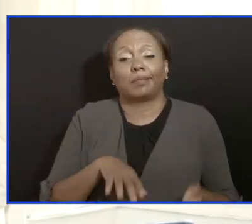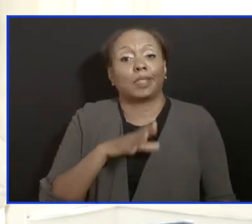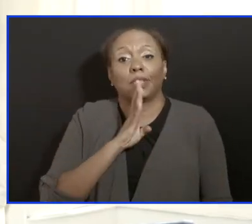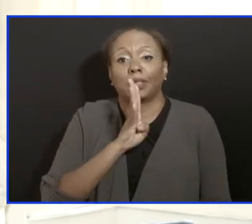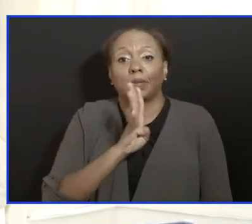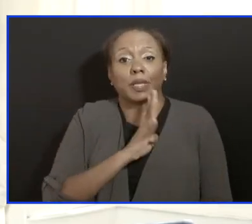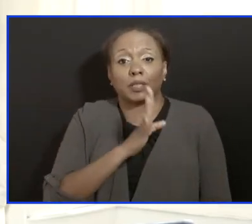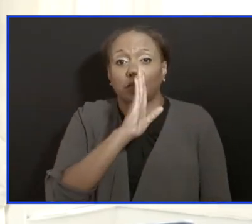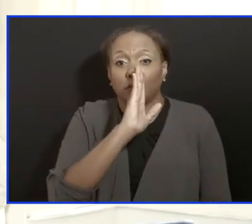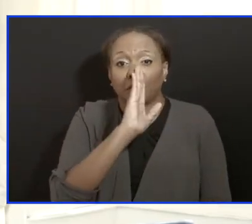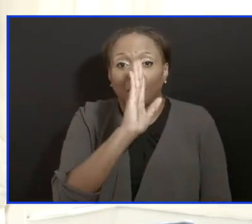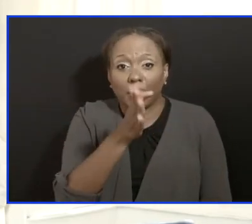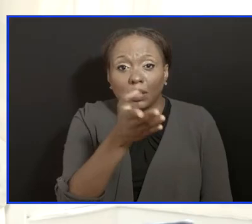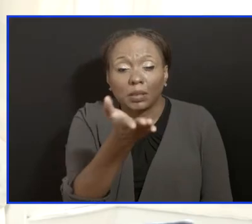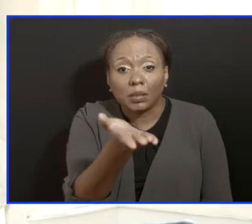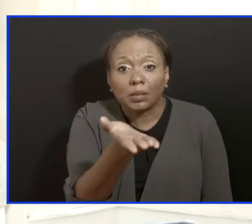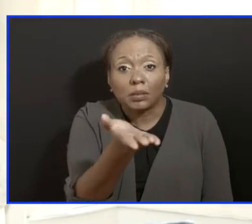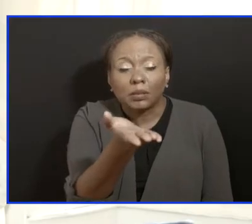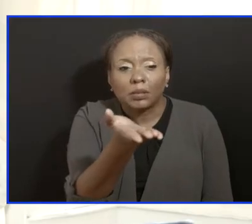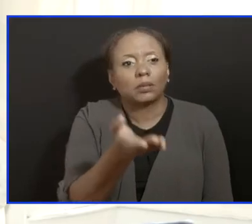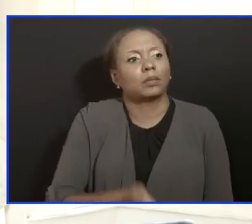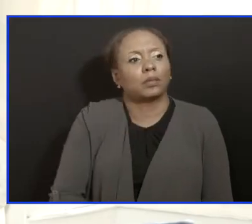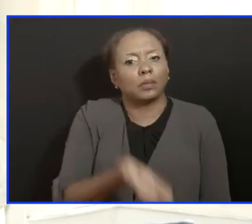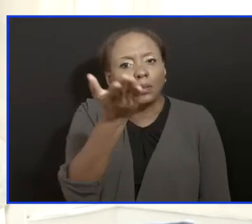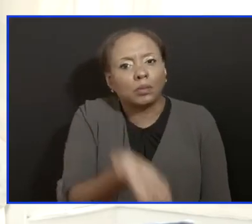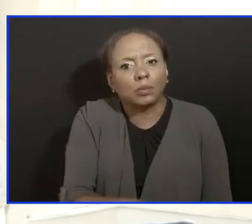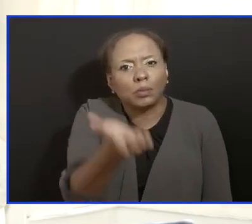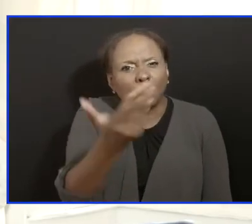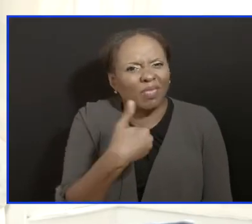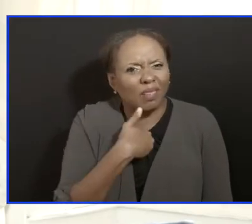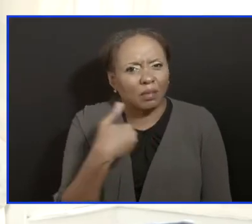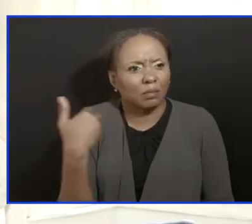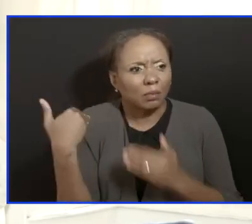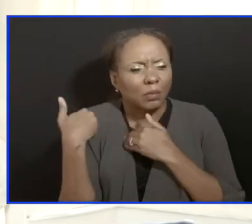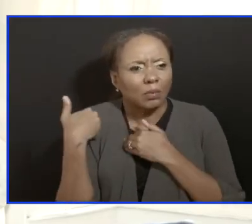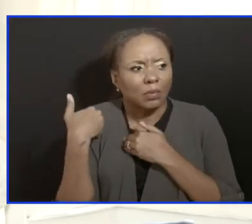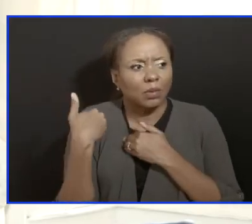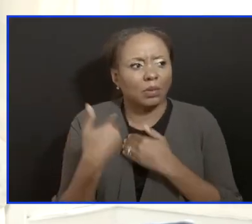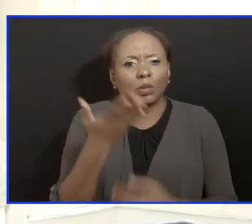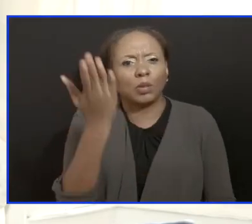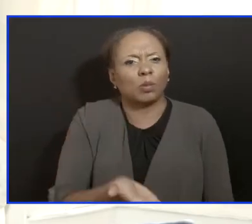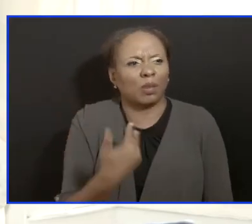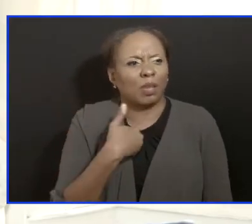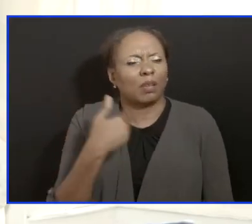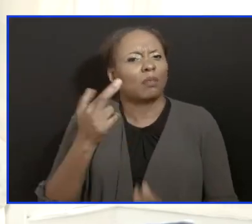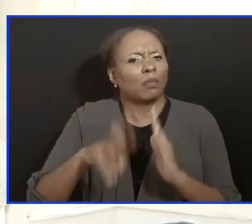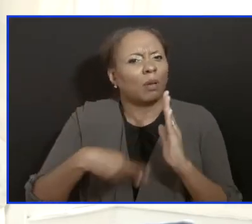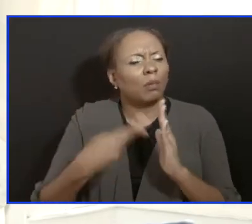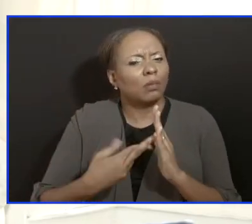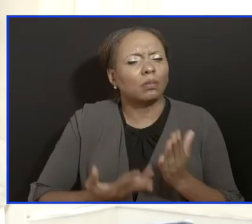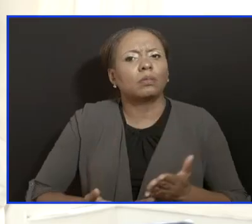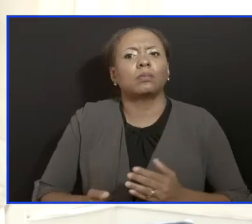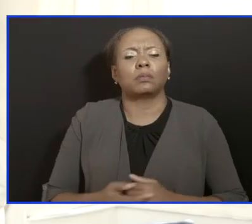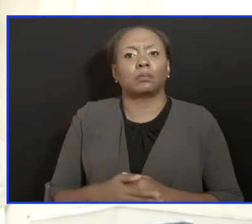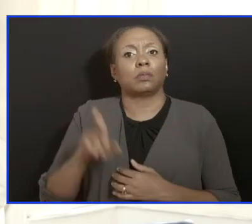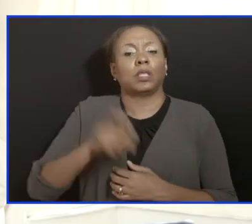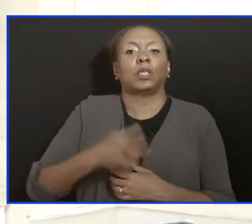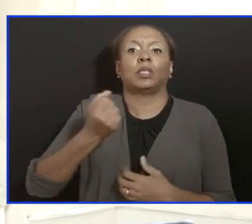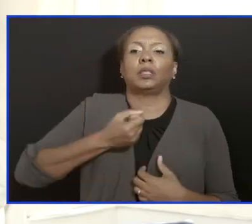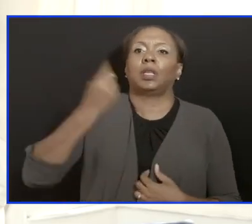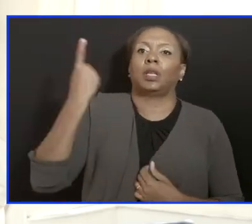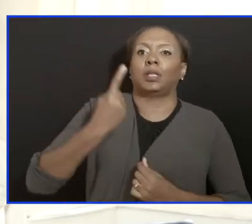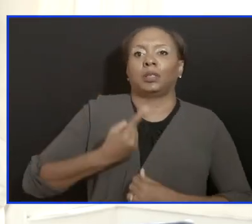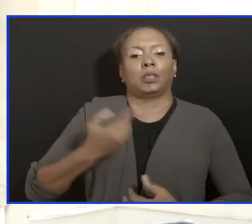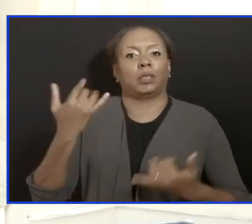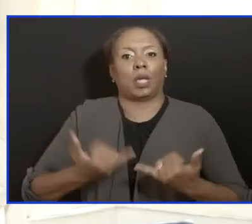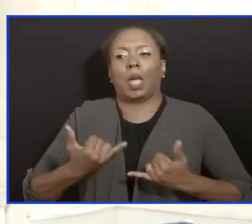to say that you, listening on, have a role. I think every average Barbadian today has to understand that. These are difficult times.